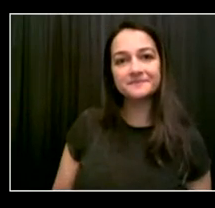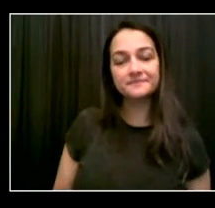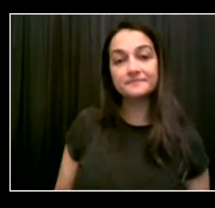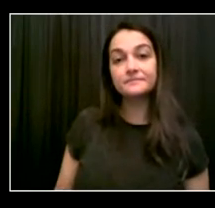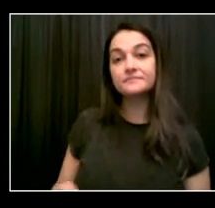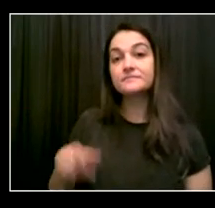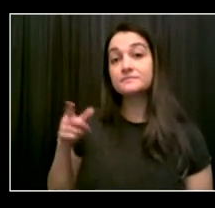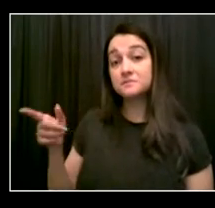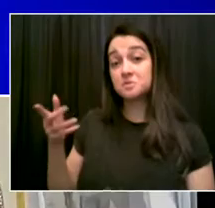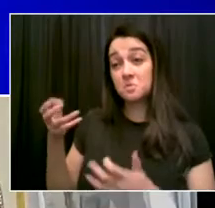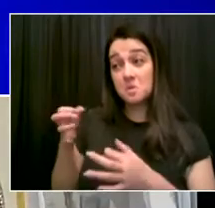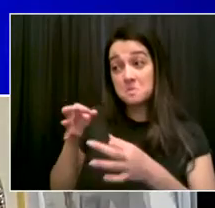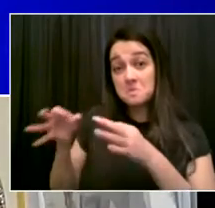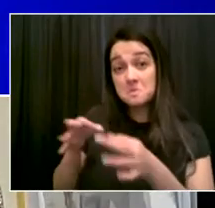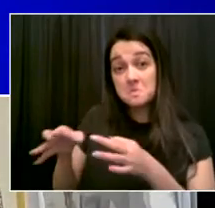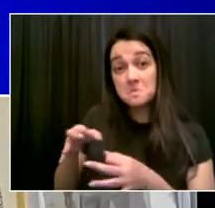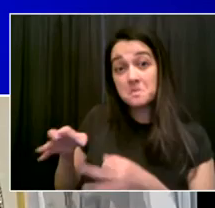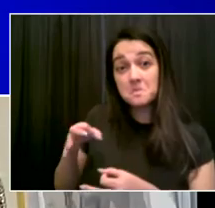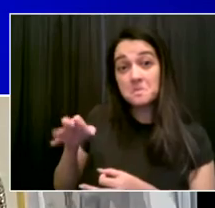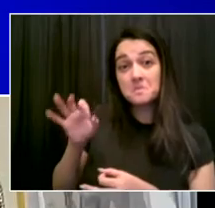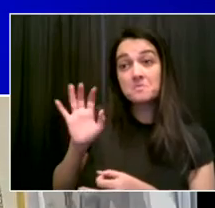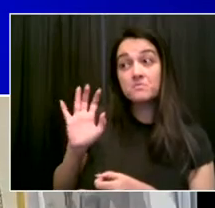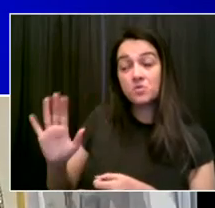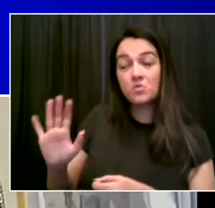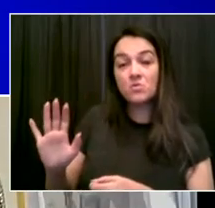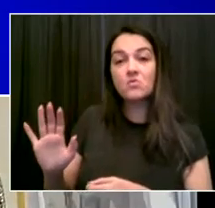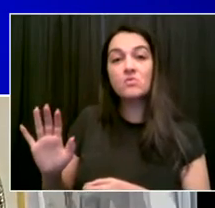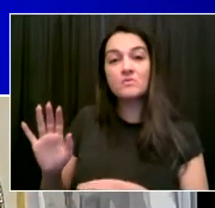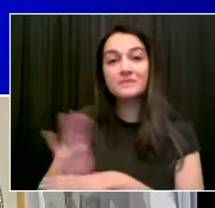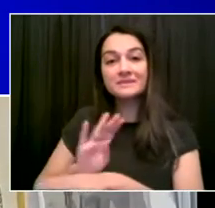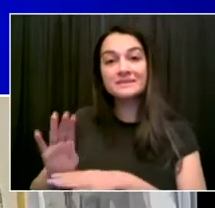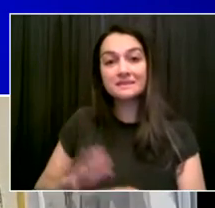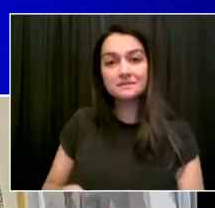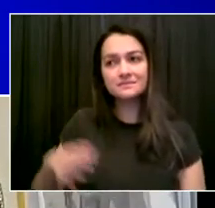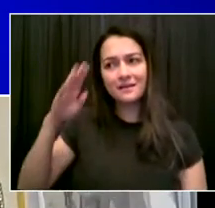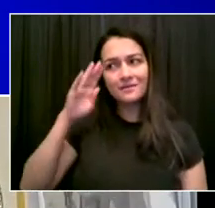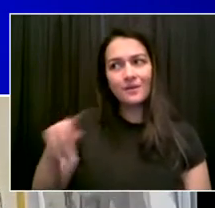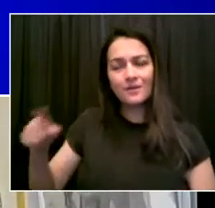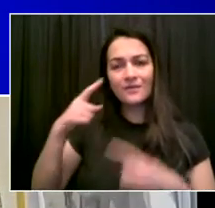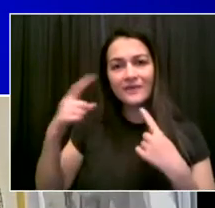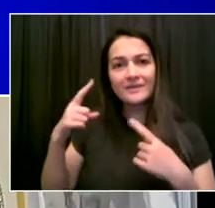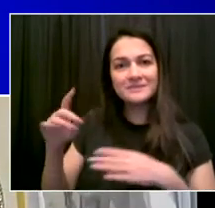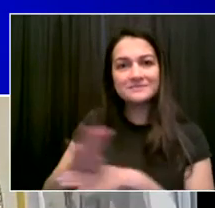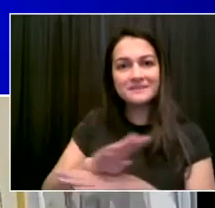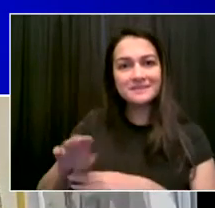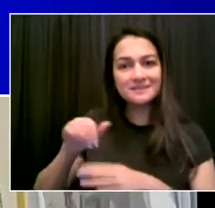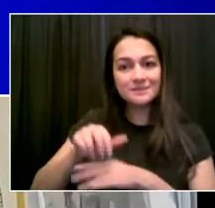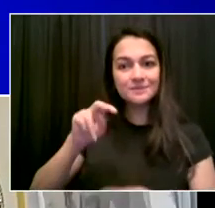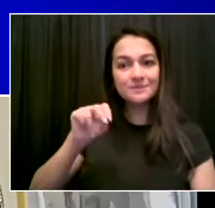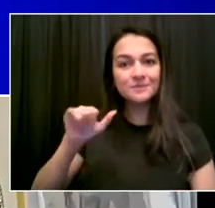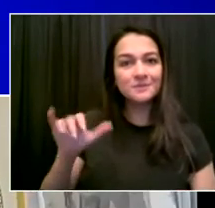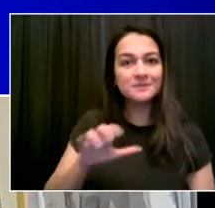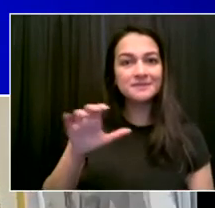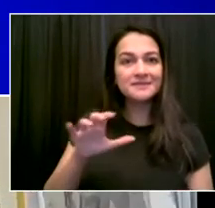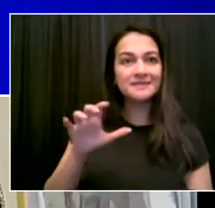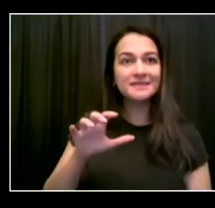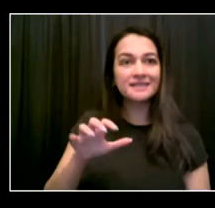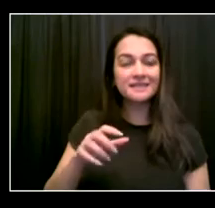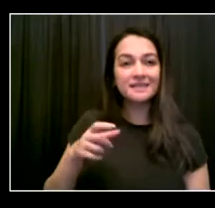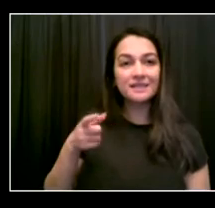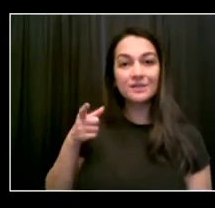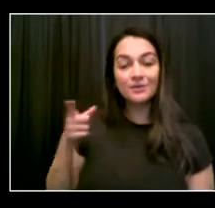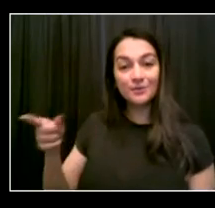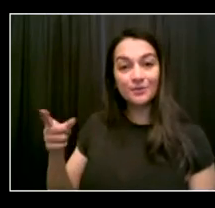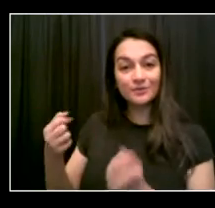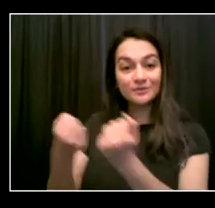City, tell me what you think of this new mandate to make sure folks are vaccinated. Well, first